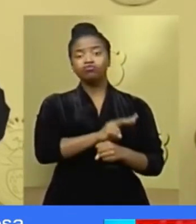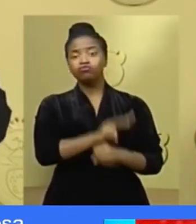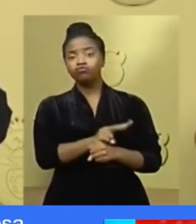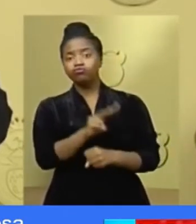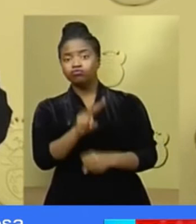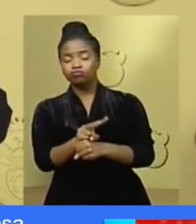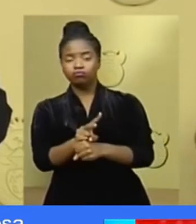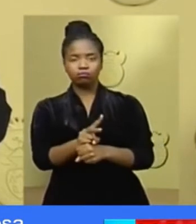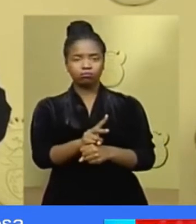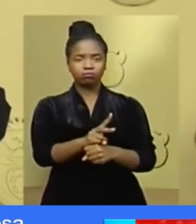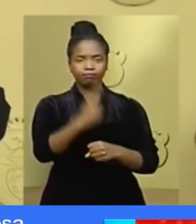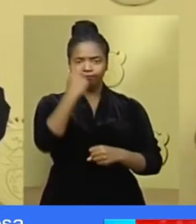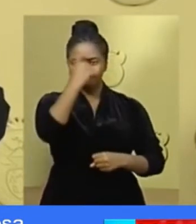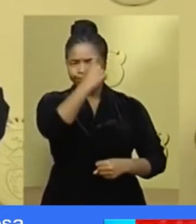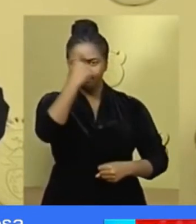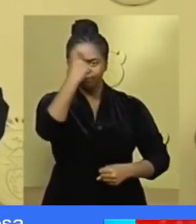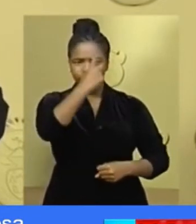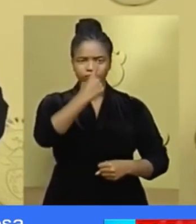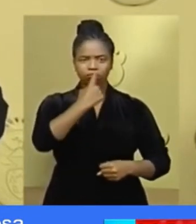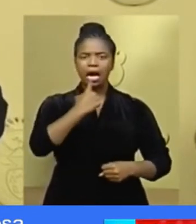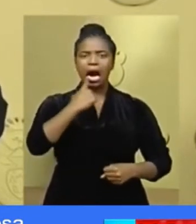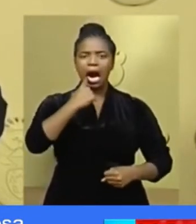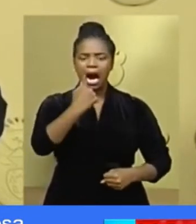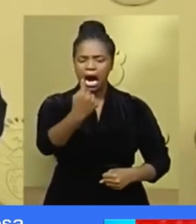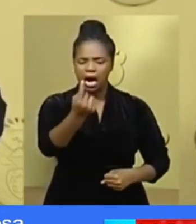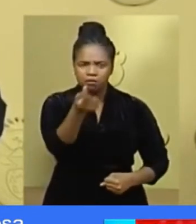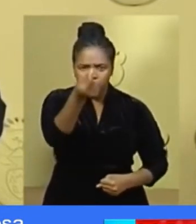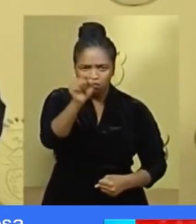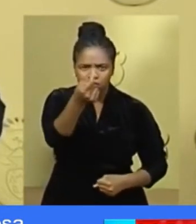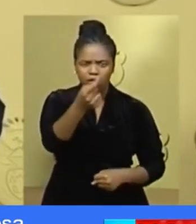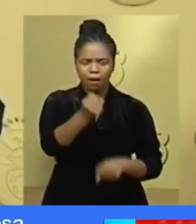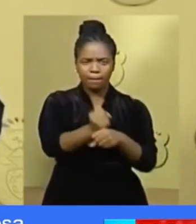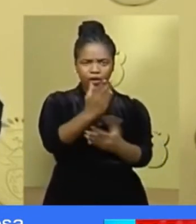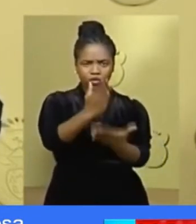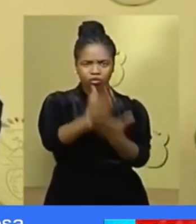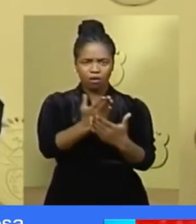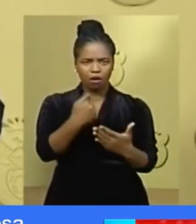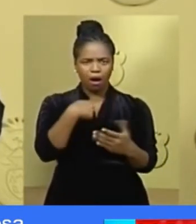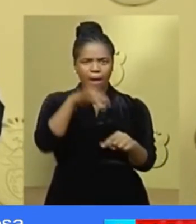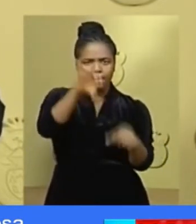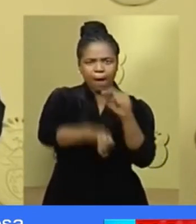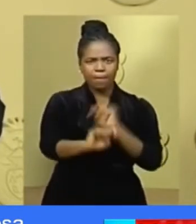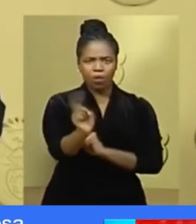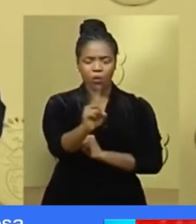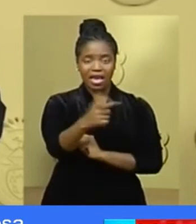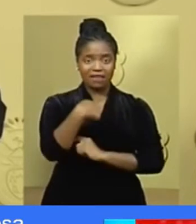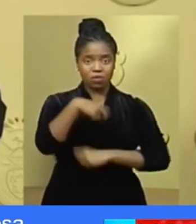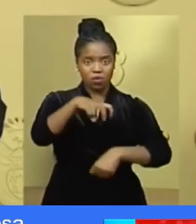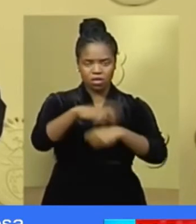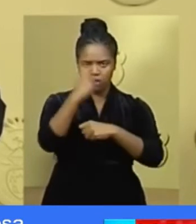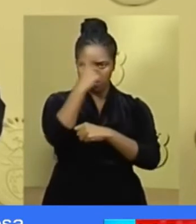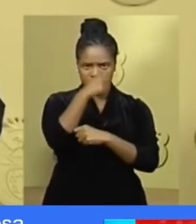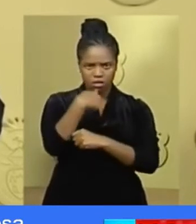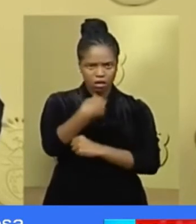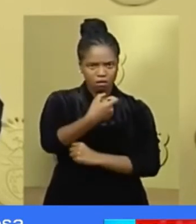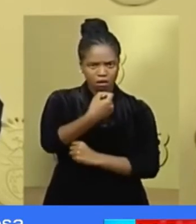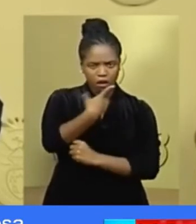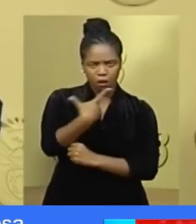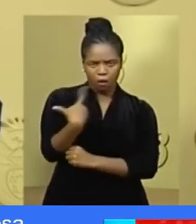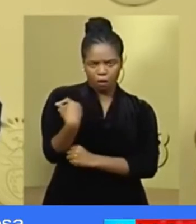screening, testing, contact tracing and medical management.